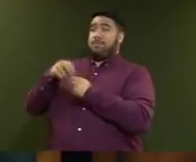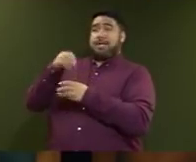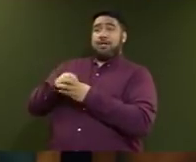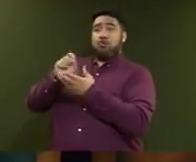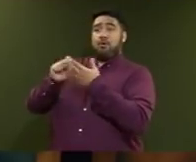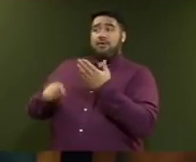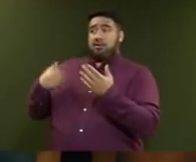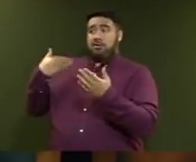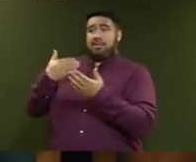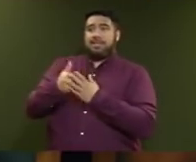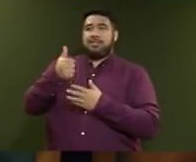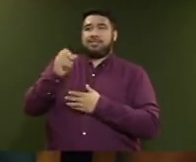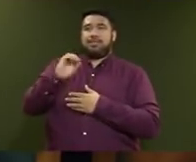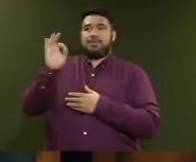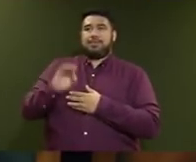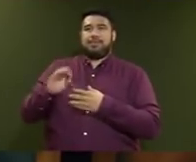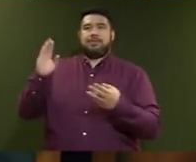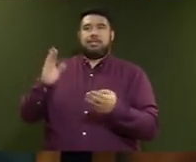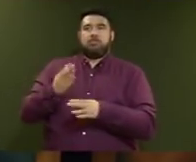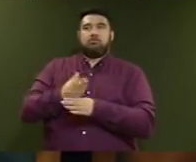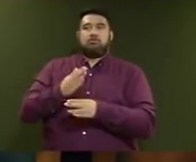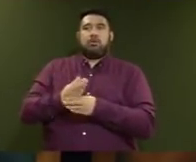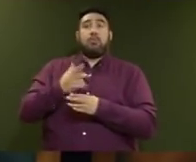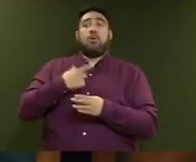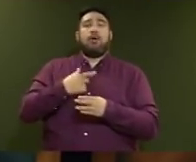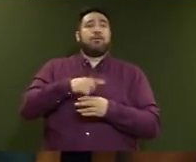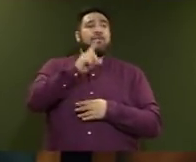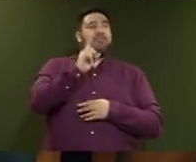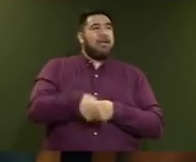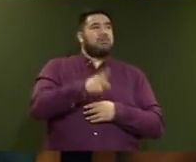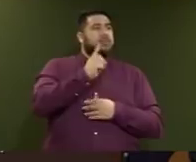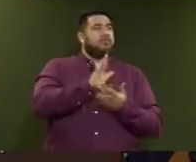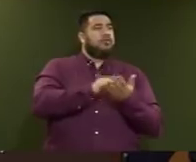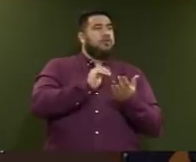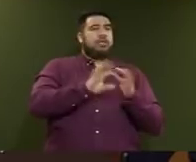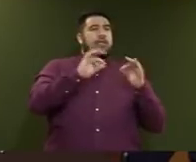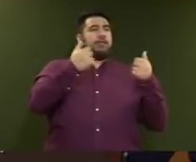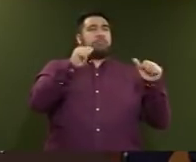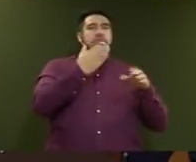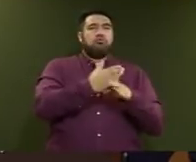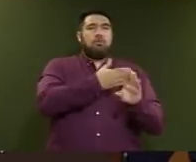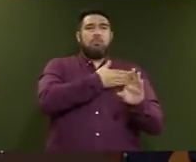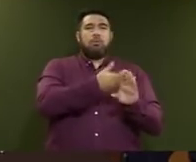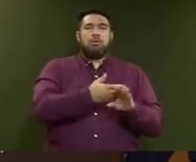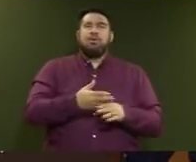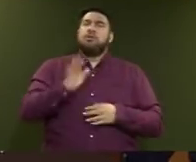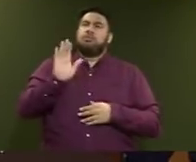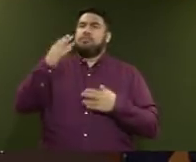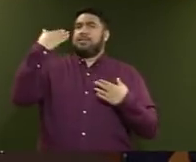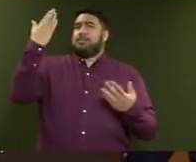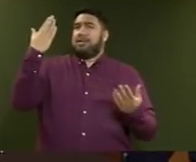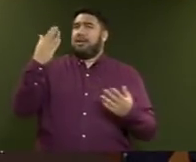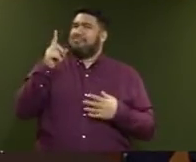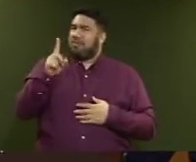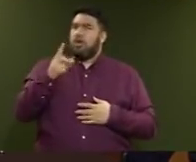reality for the thousands of New Zealanders who didn't get a job as a result? Mr Speaker, we have 94